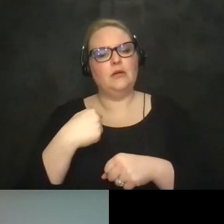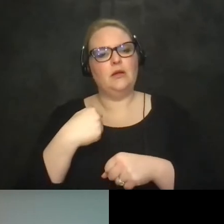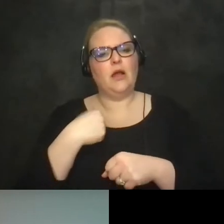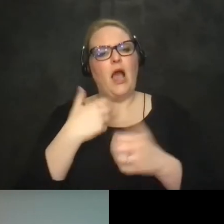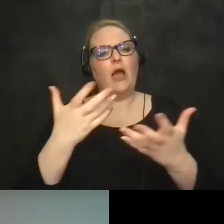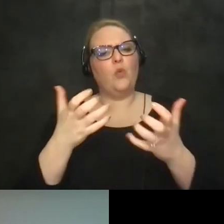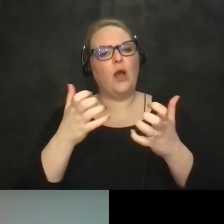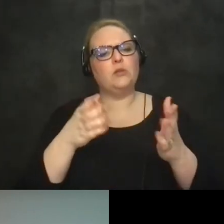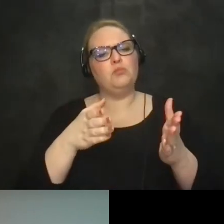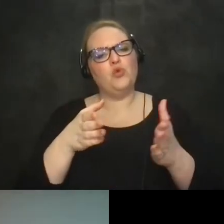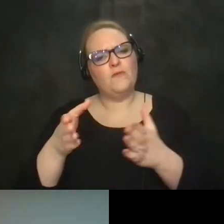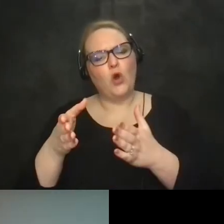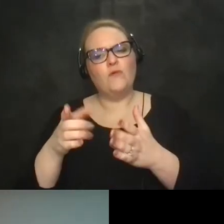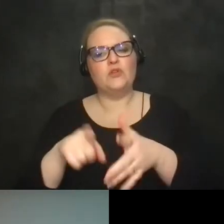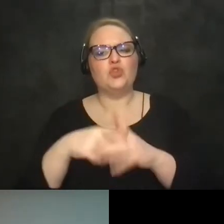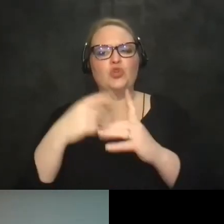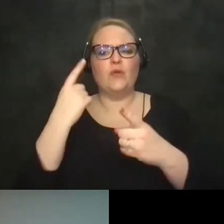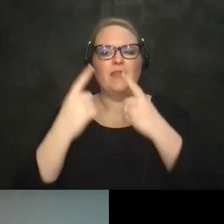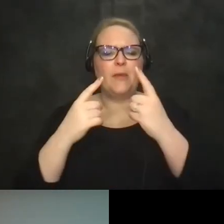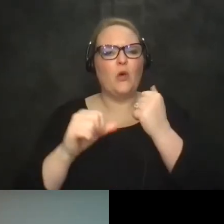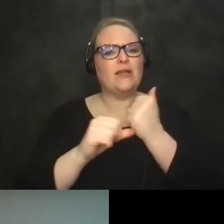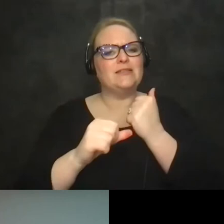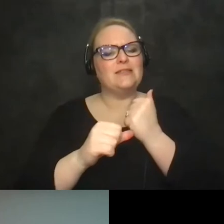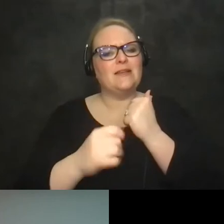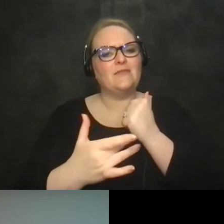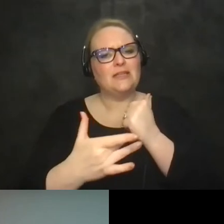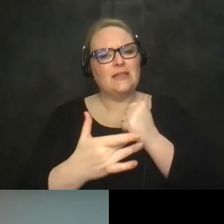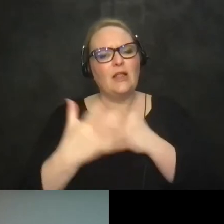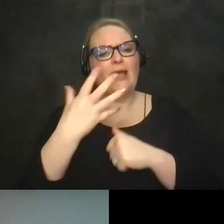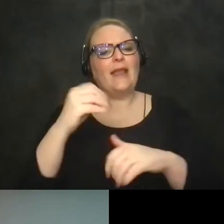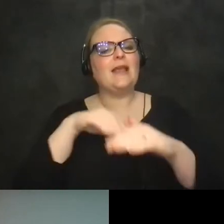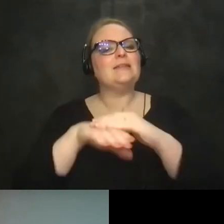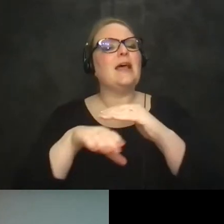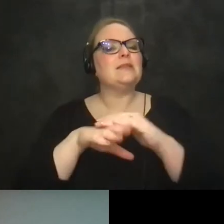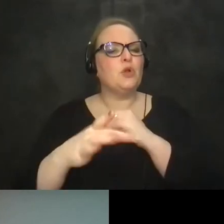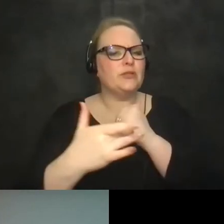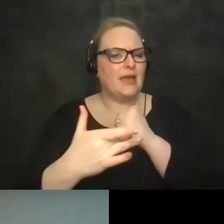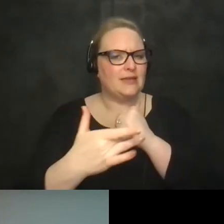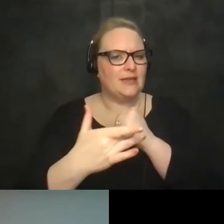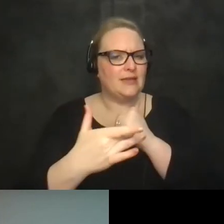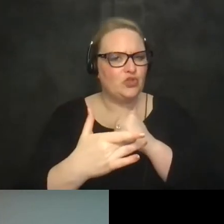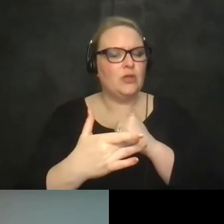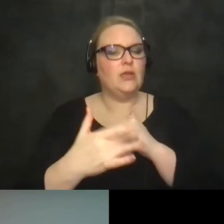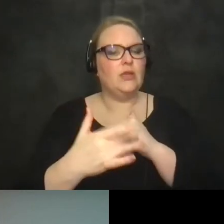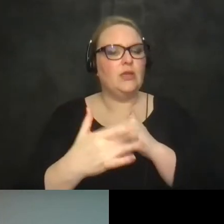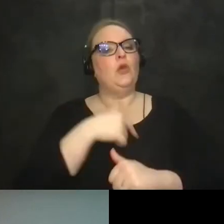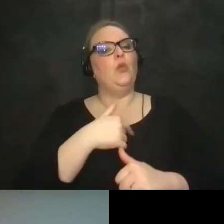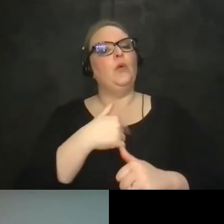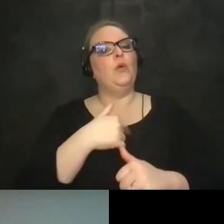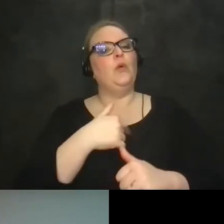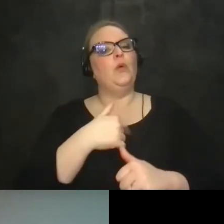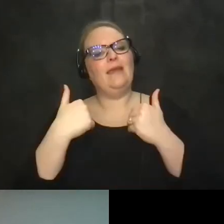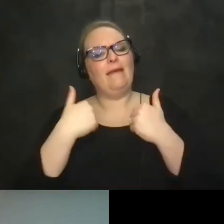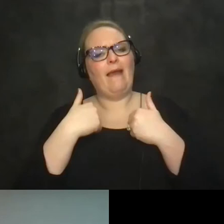and start to think about this issue of assistive technology and accessible technology because we have this this this